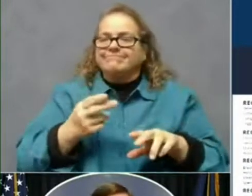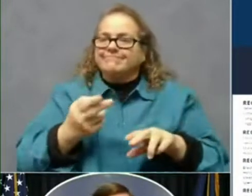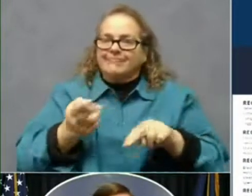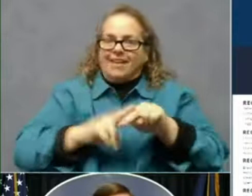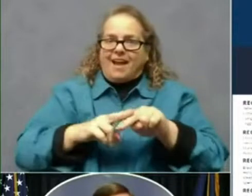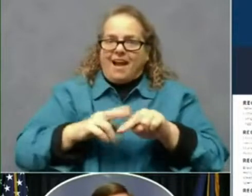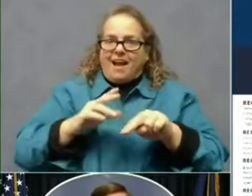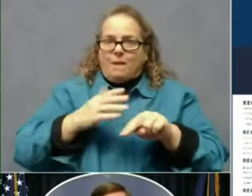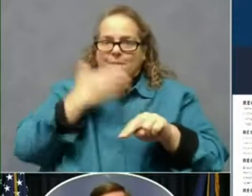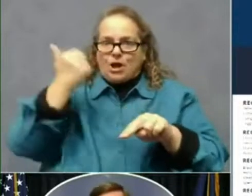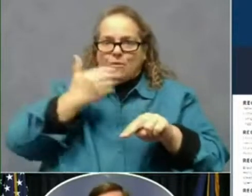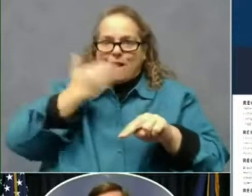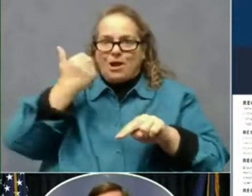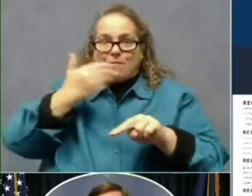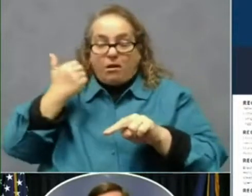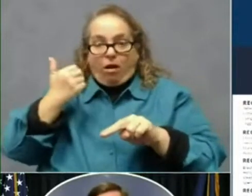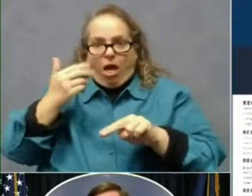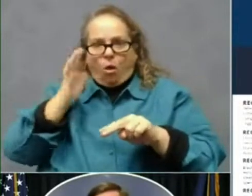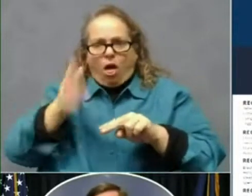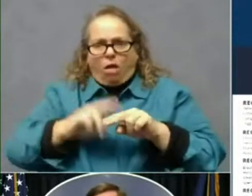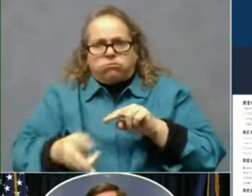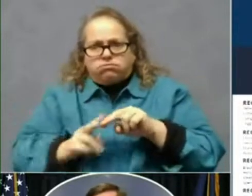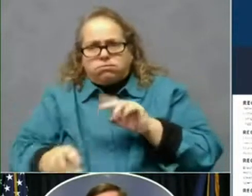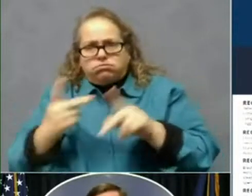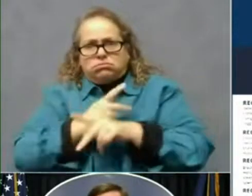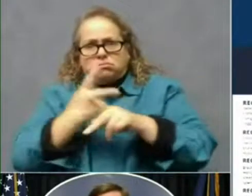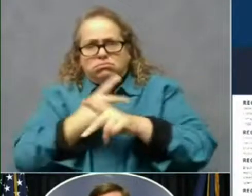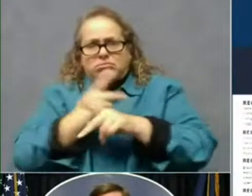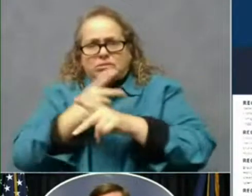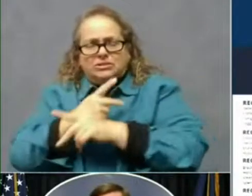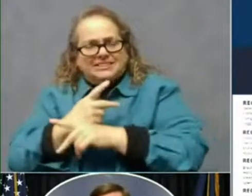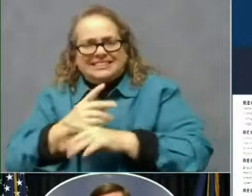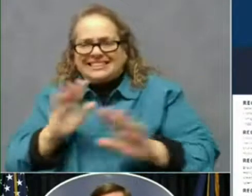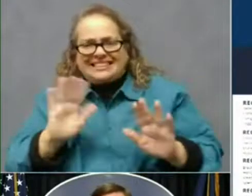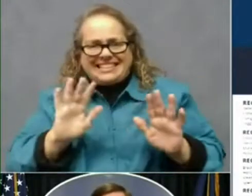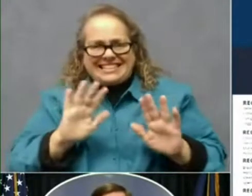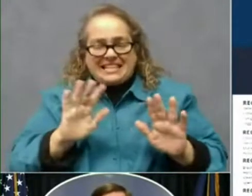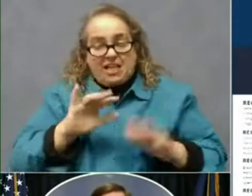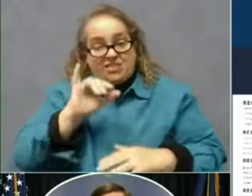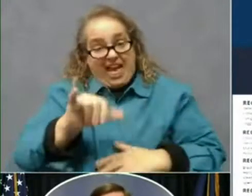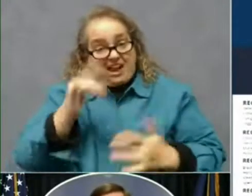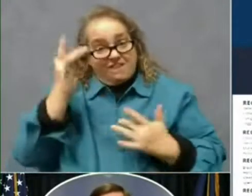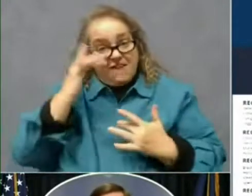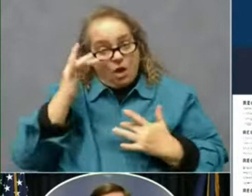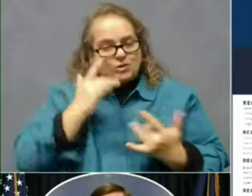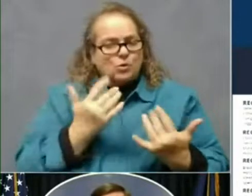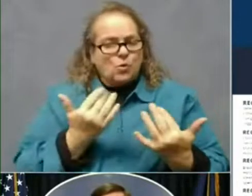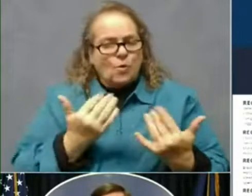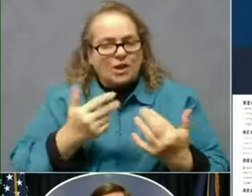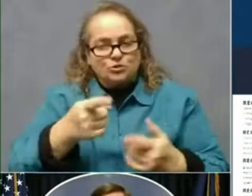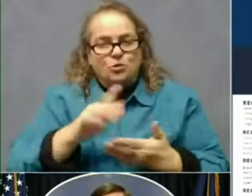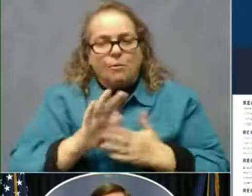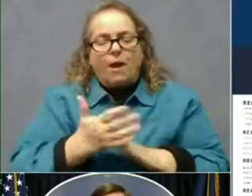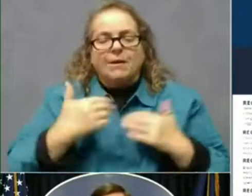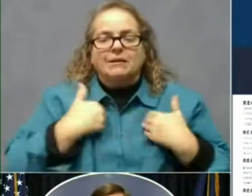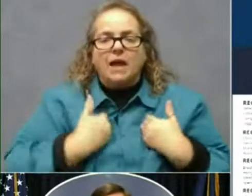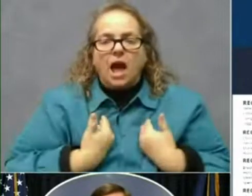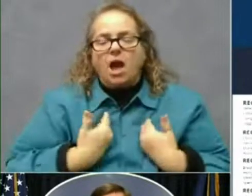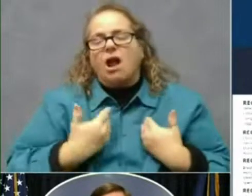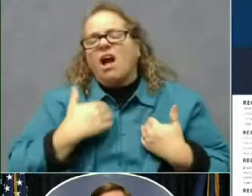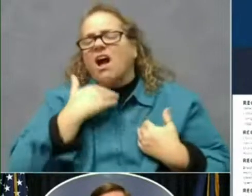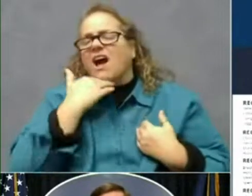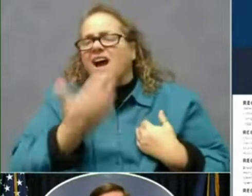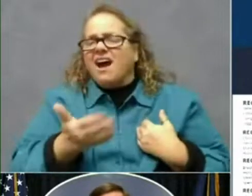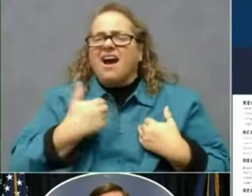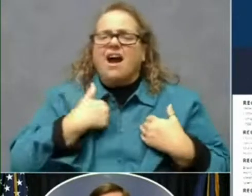achieve. That's what this this virus is. It just waits for you to get tired. It waits for you to let your guard down and and